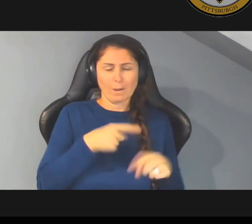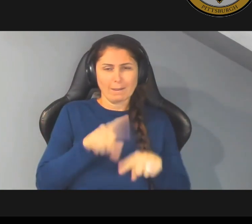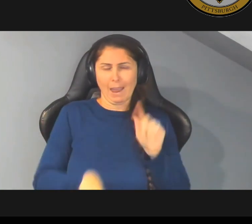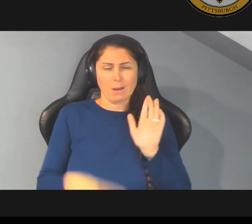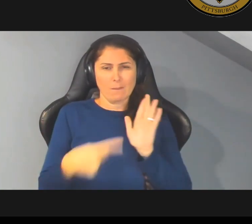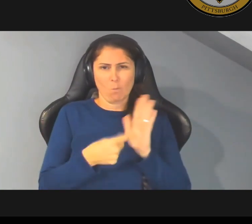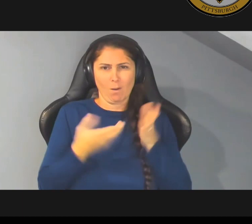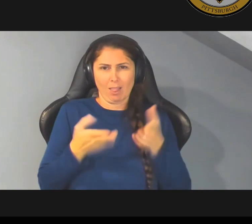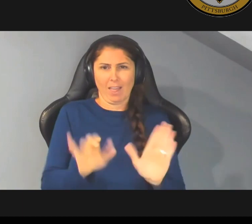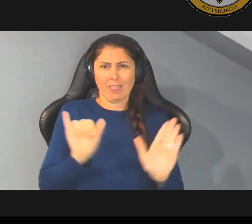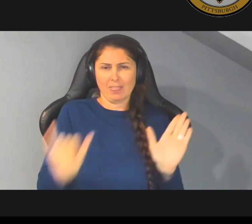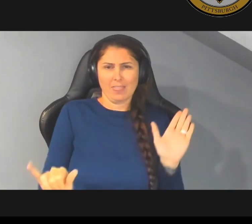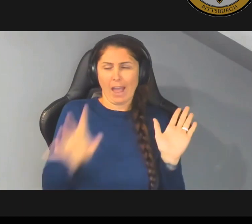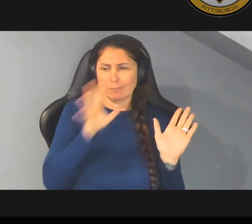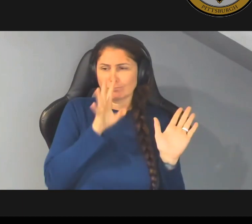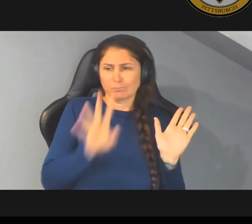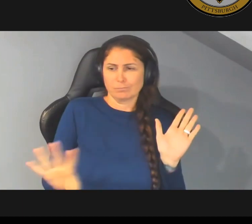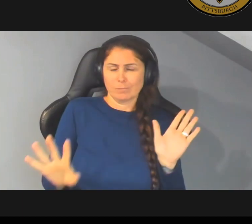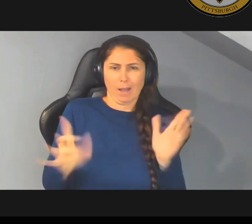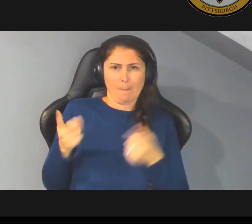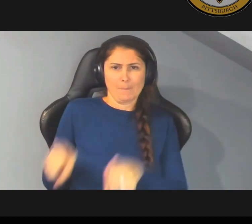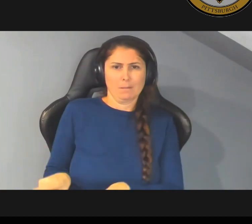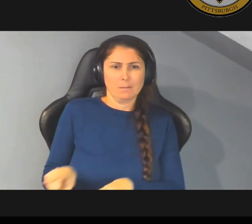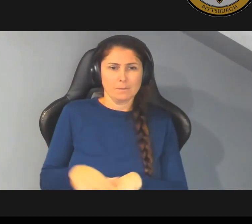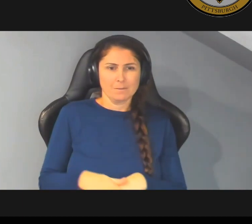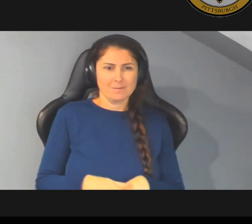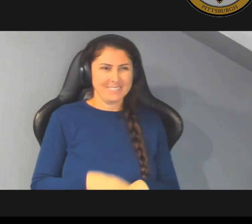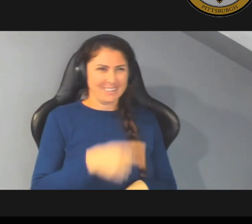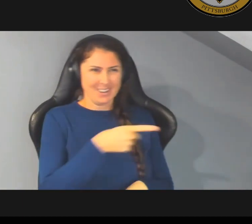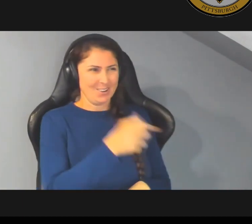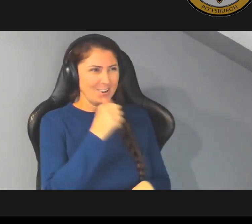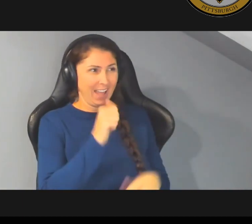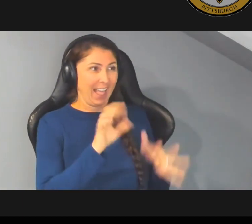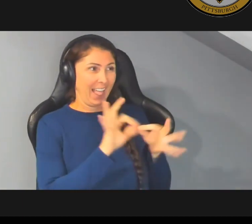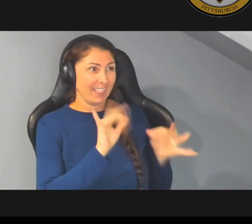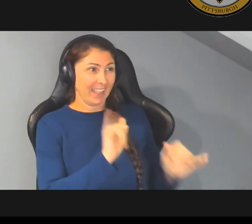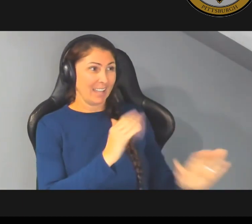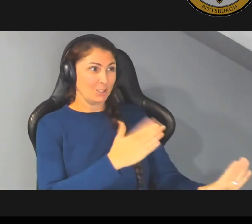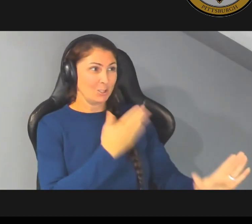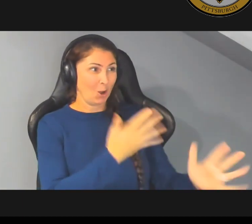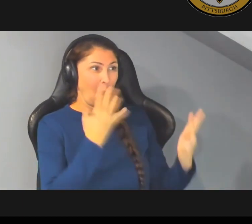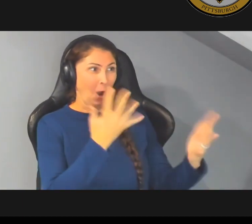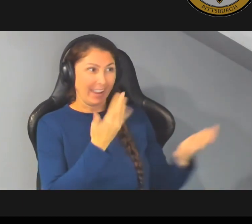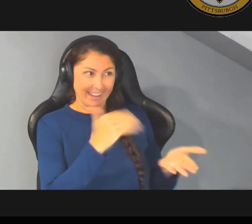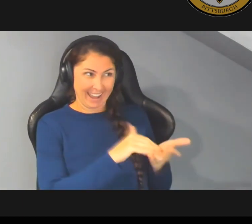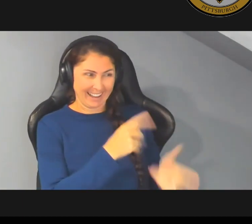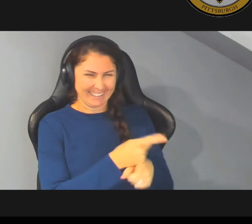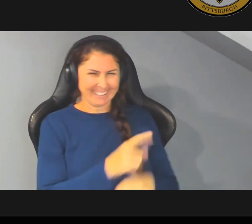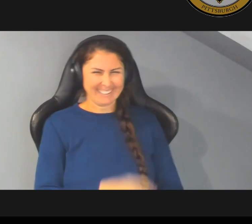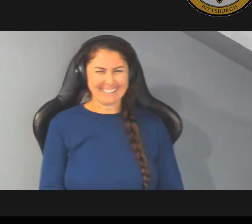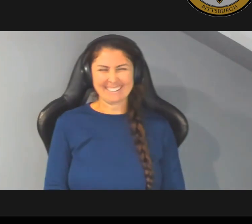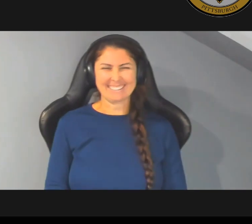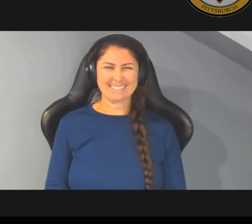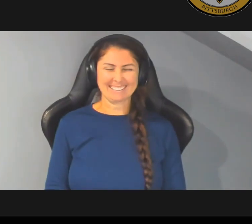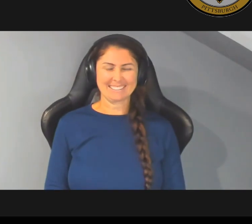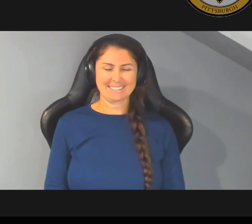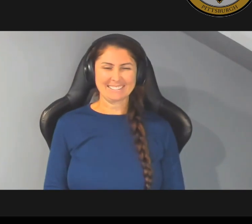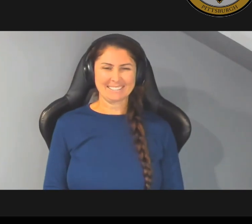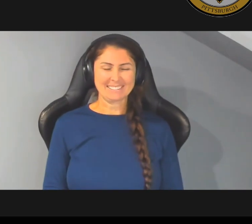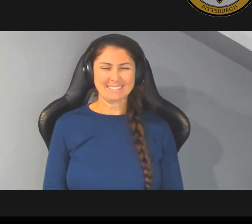to let that slip away no not this time no i thought it was too but